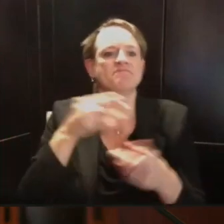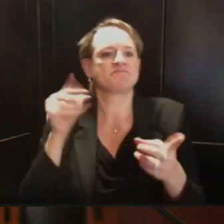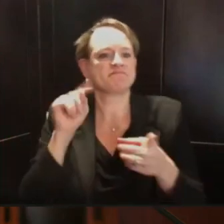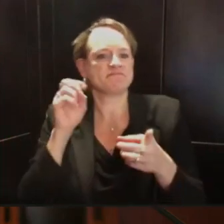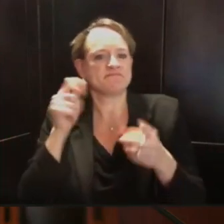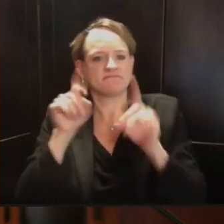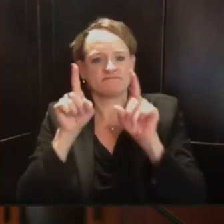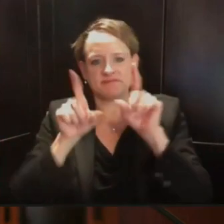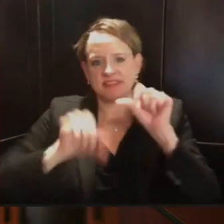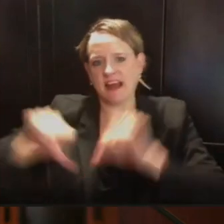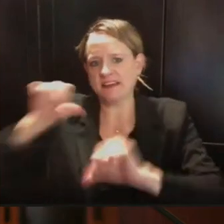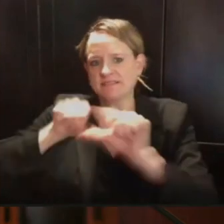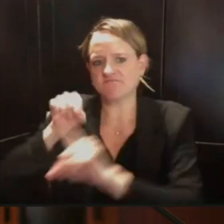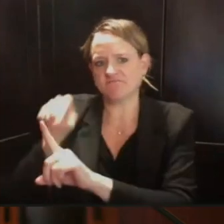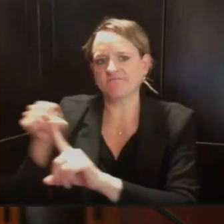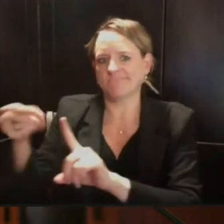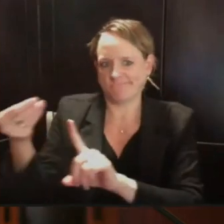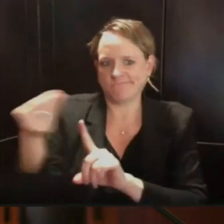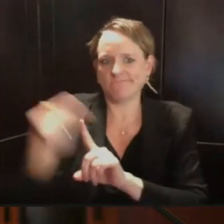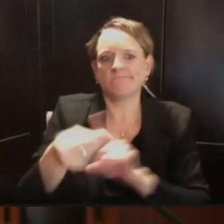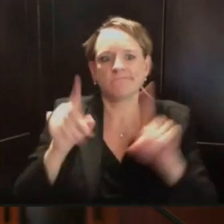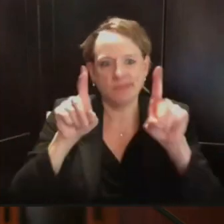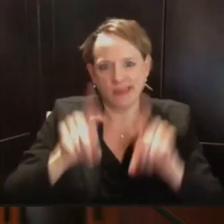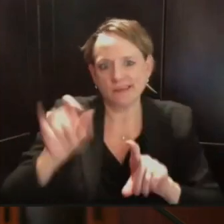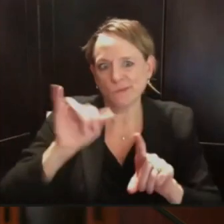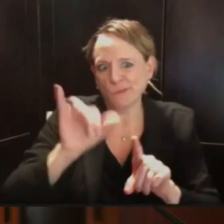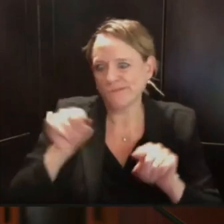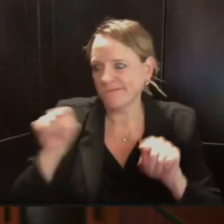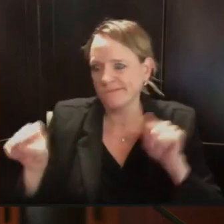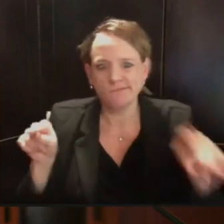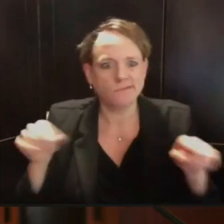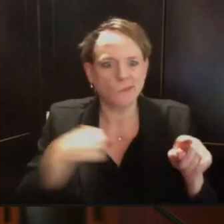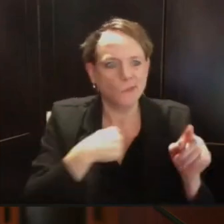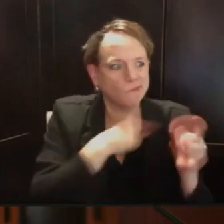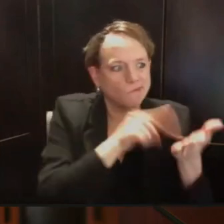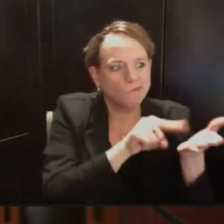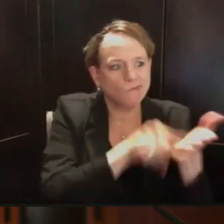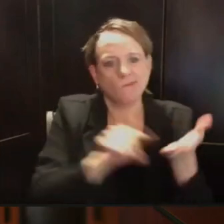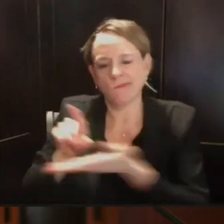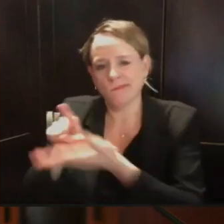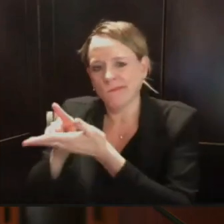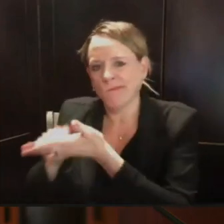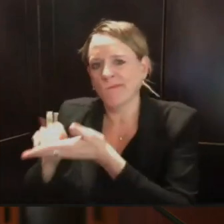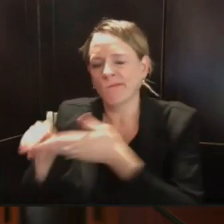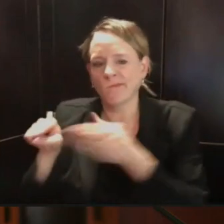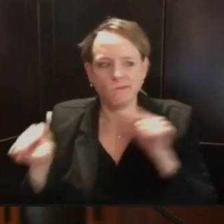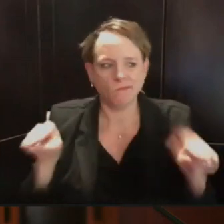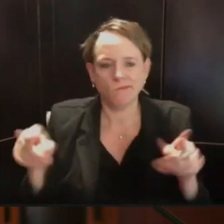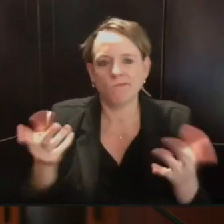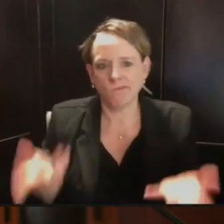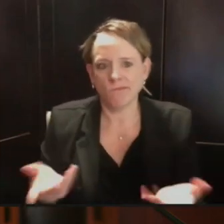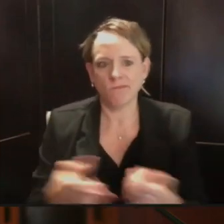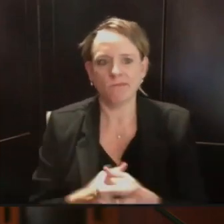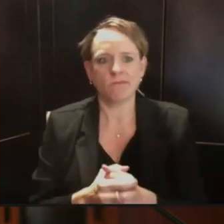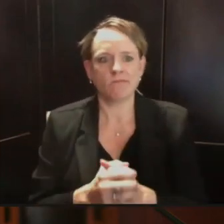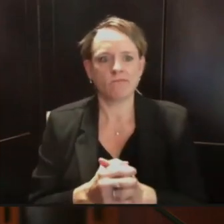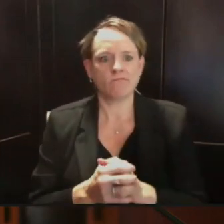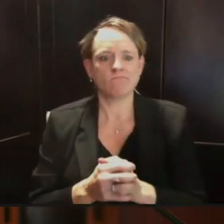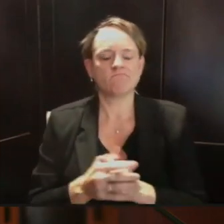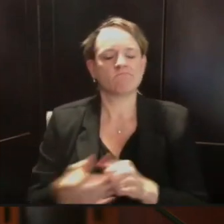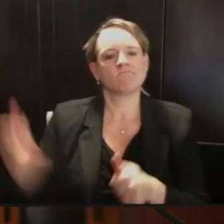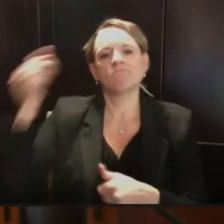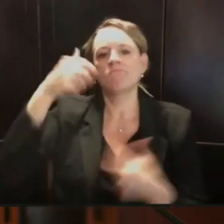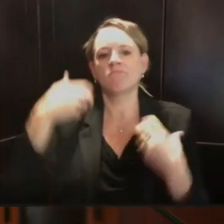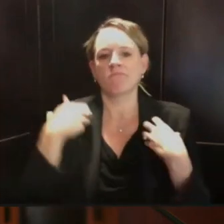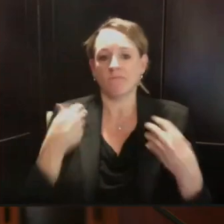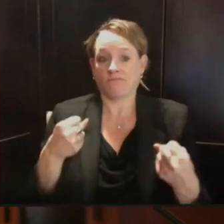But it is something we are focused on, it something we continue to work on. But he is not wrong that diversity in your testing